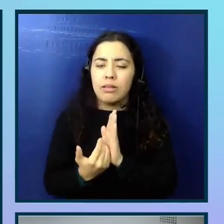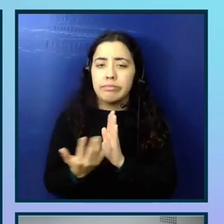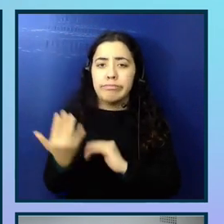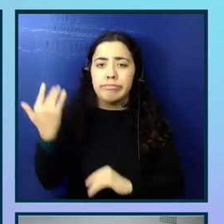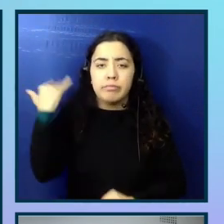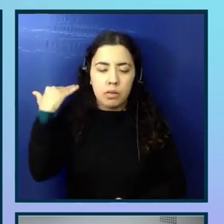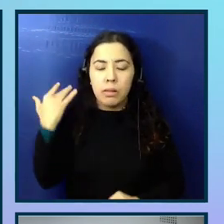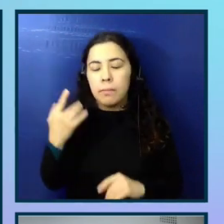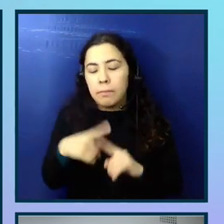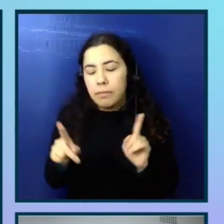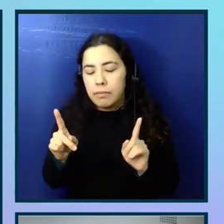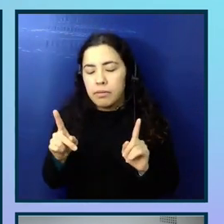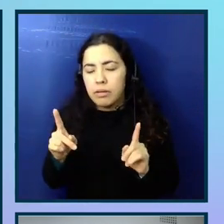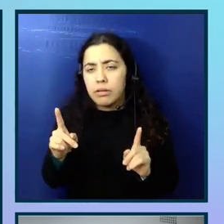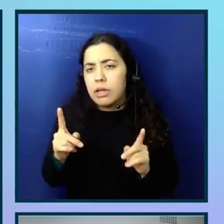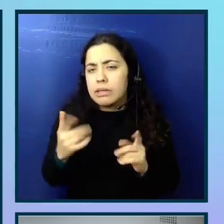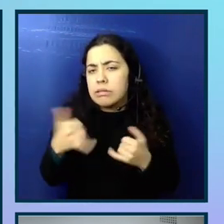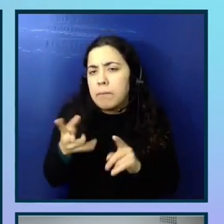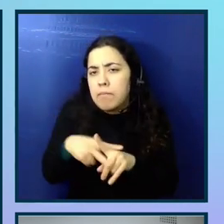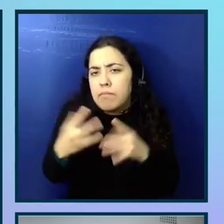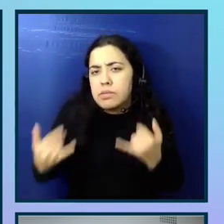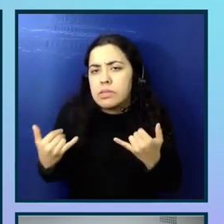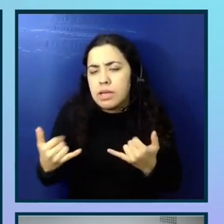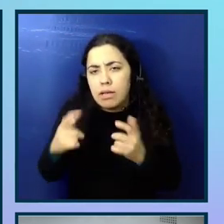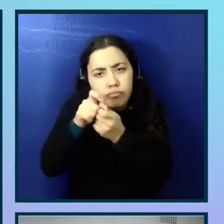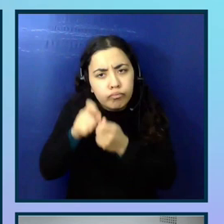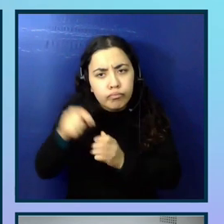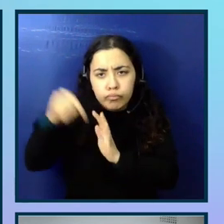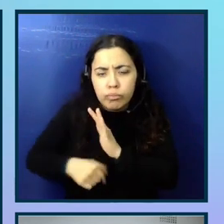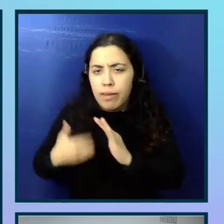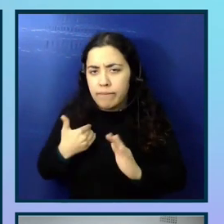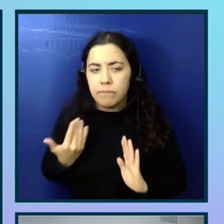I still find it very useful. And it's very in depth and detailed as well.